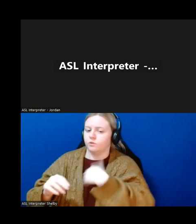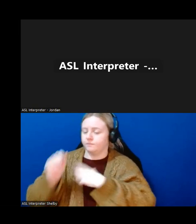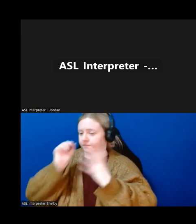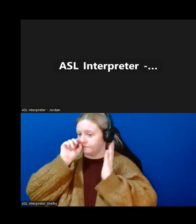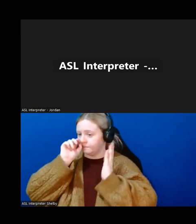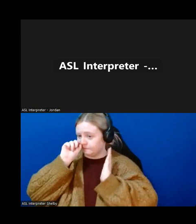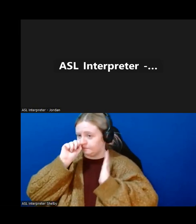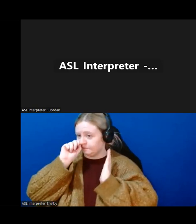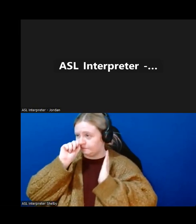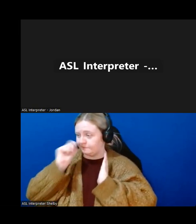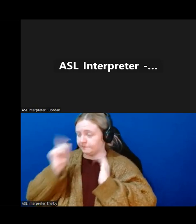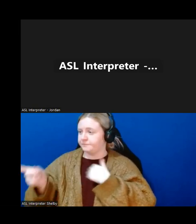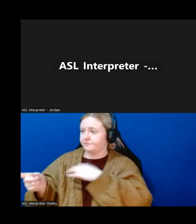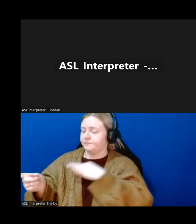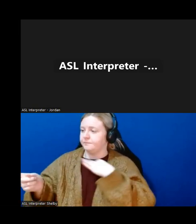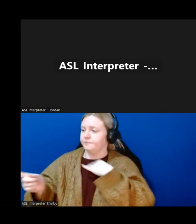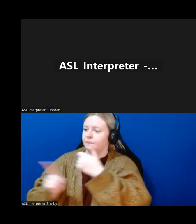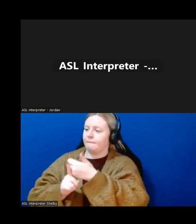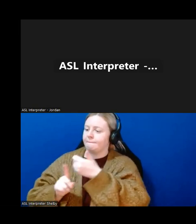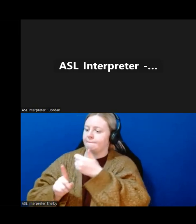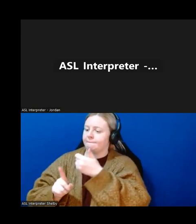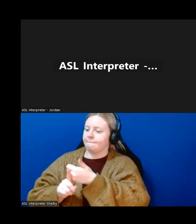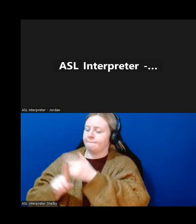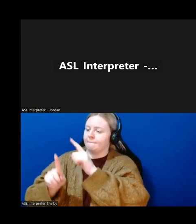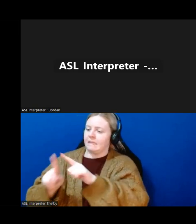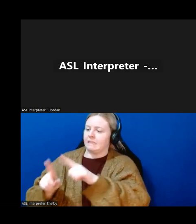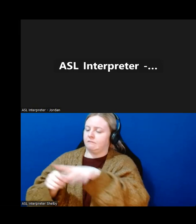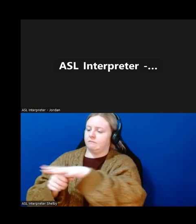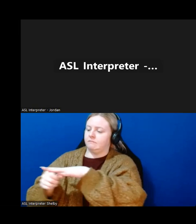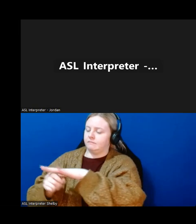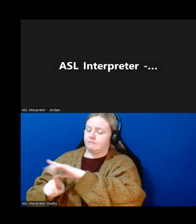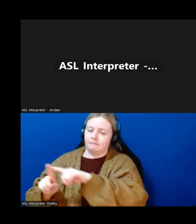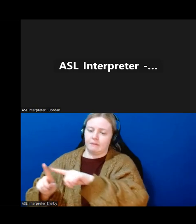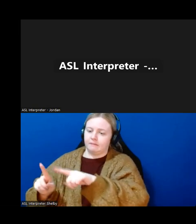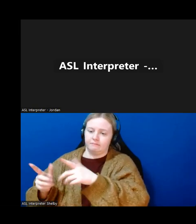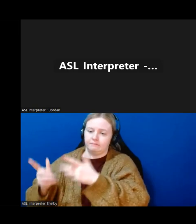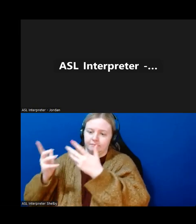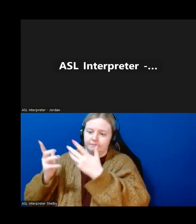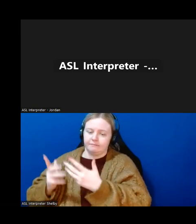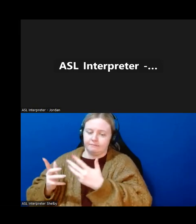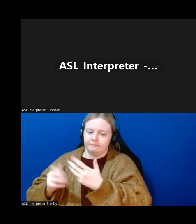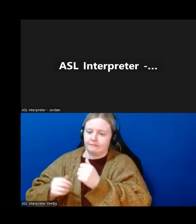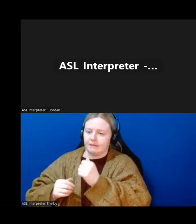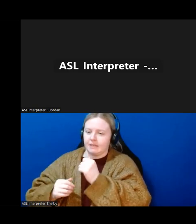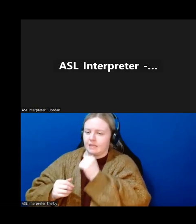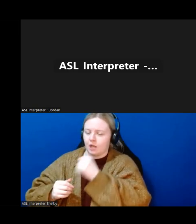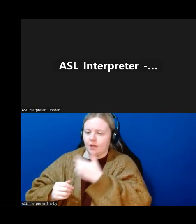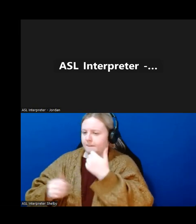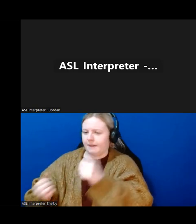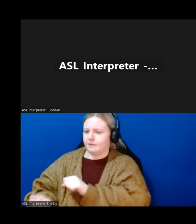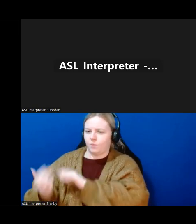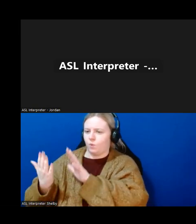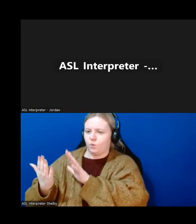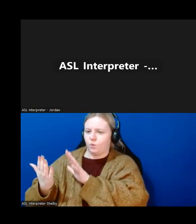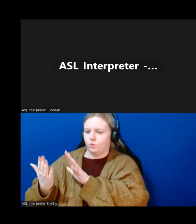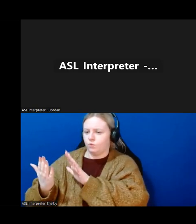employed in specific areas but unfortunately that wasn't our best approach and